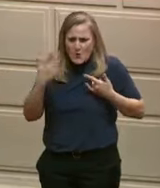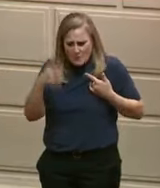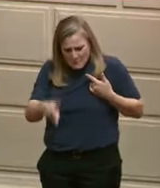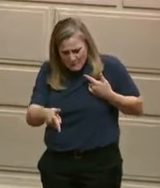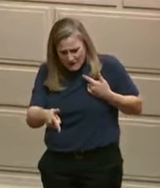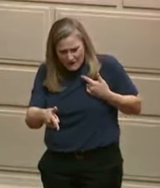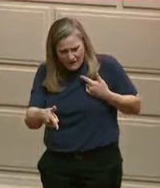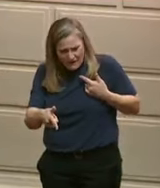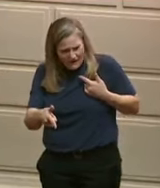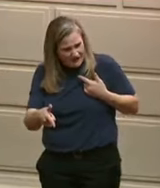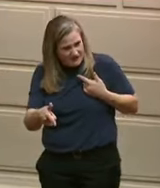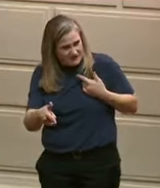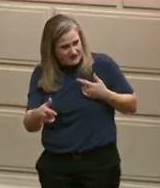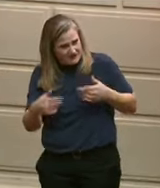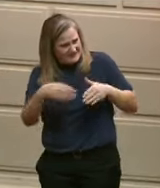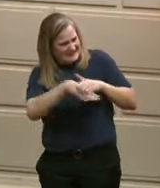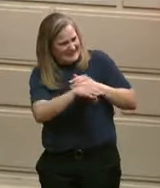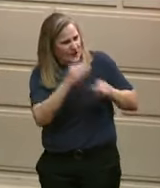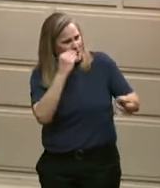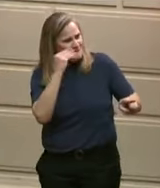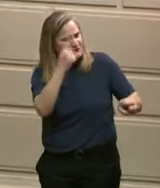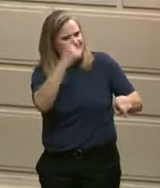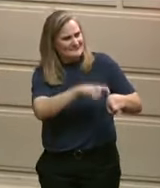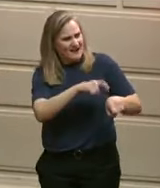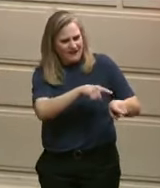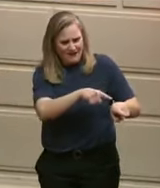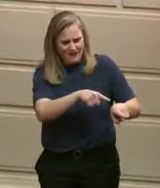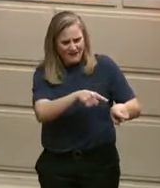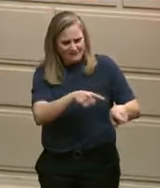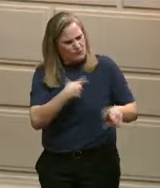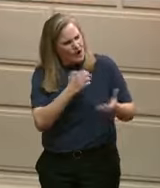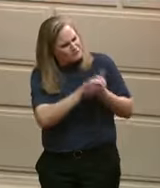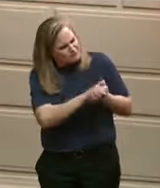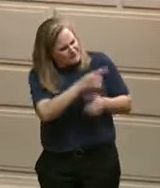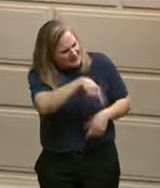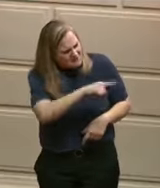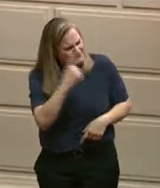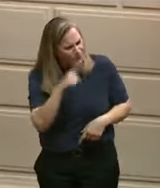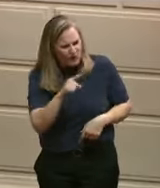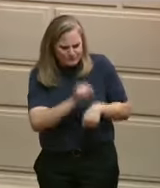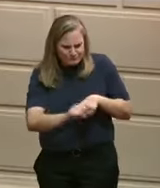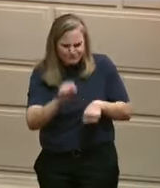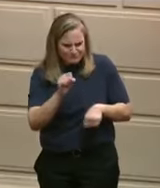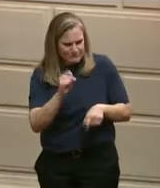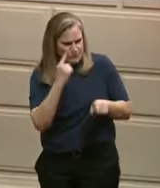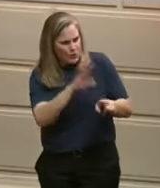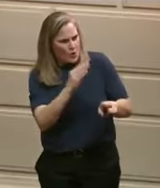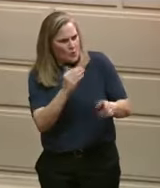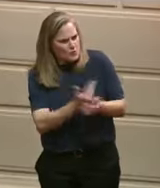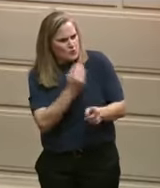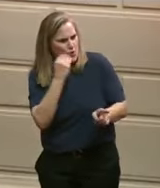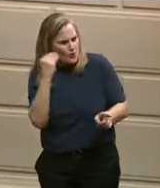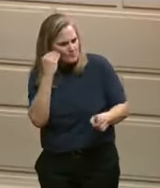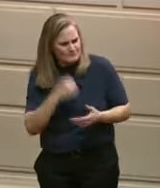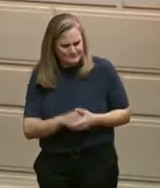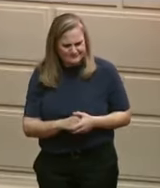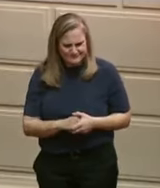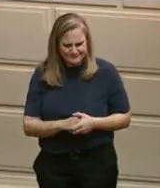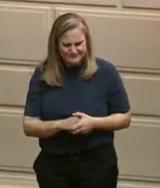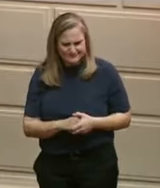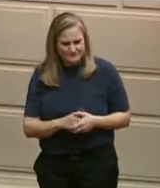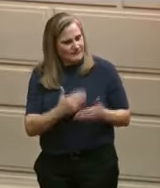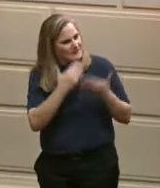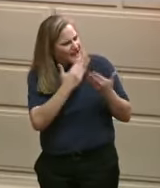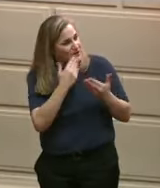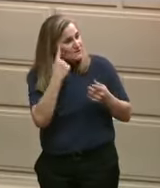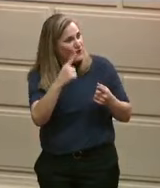you so much. I want to congratulate them on their new home and thank them for choosing Rhode Island. It